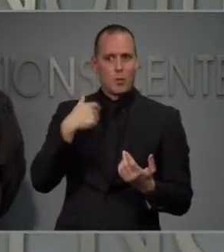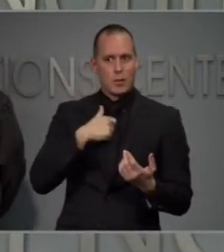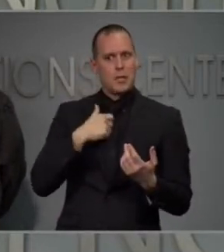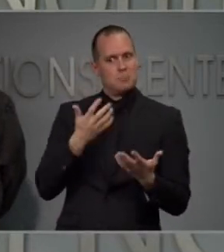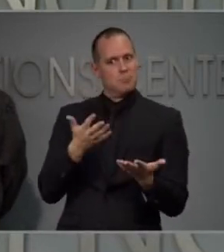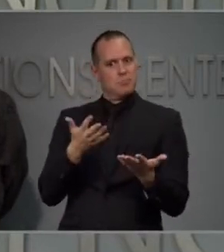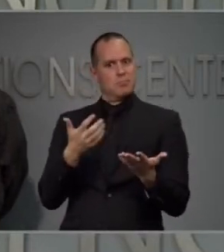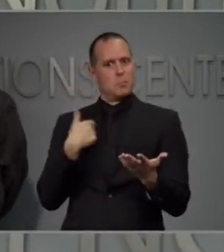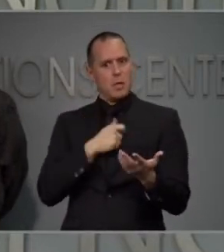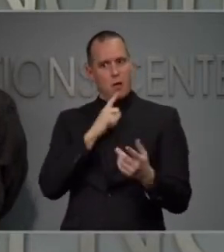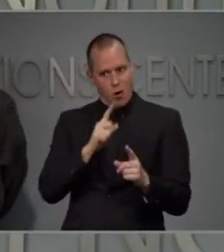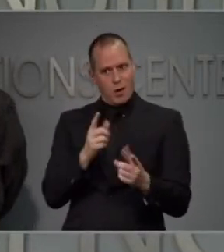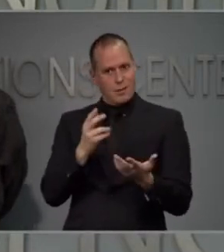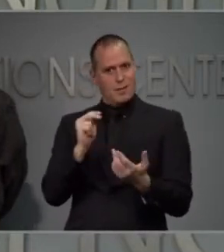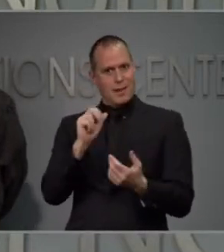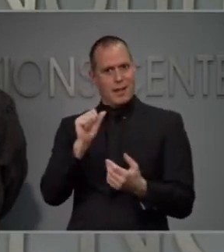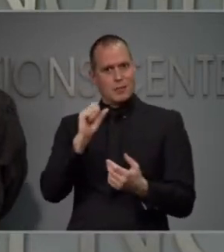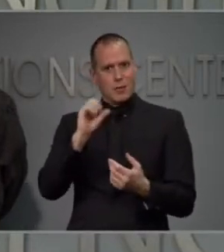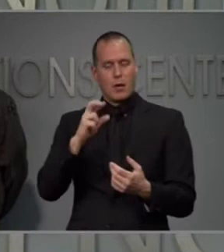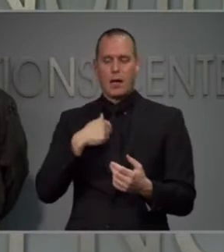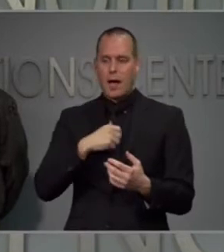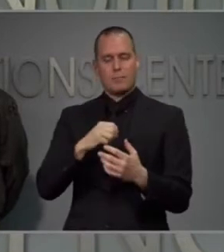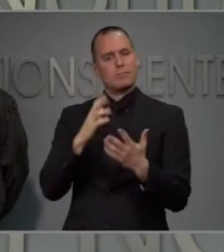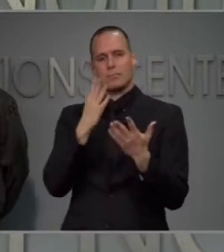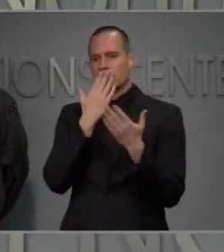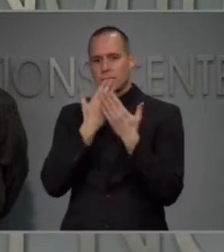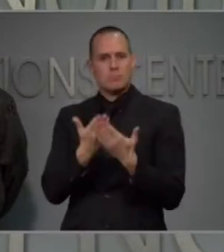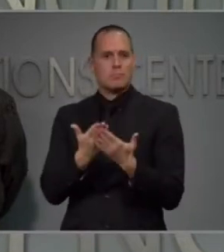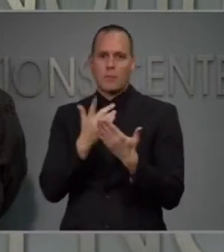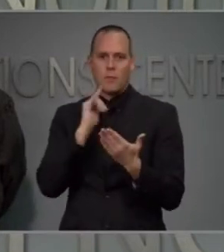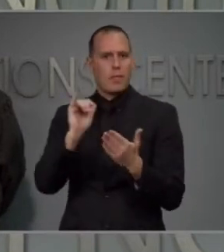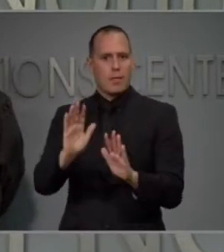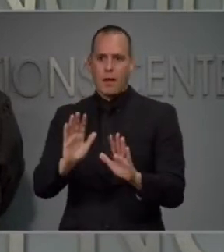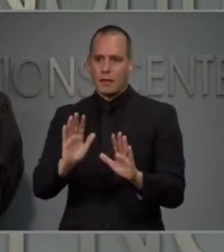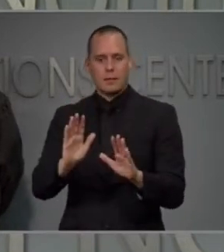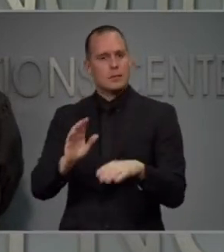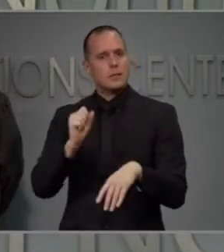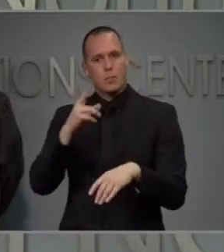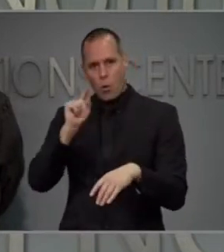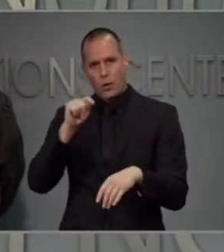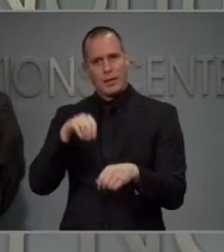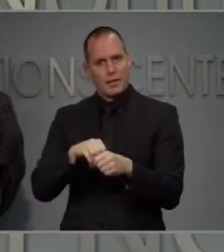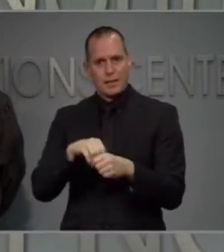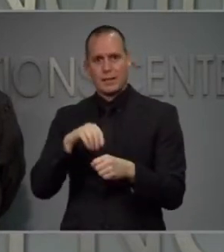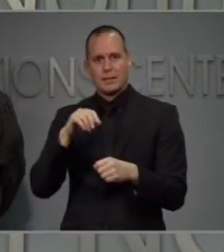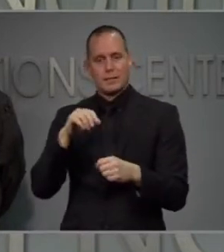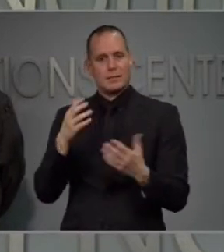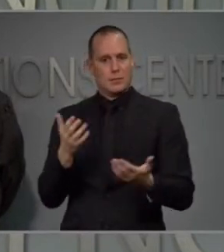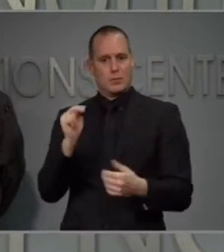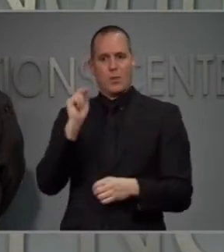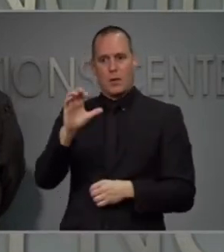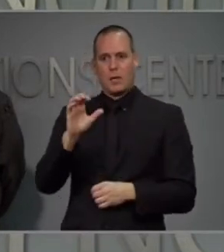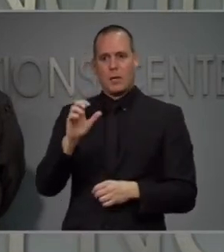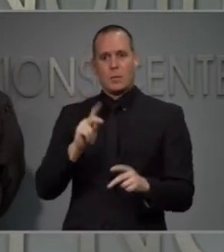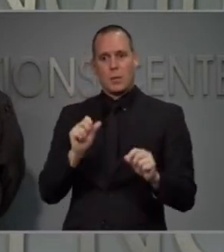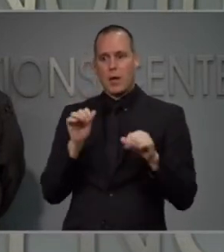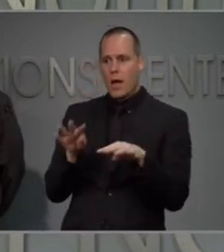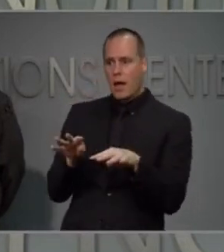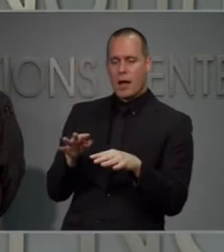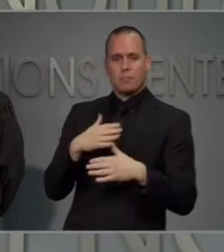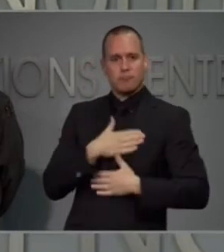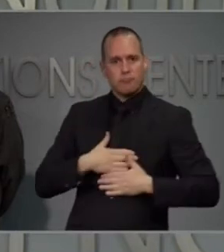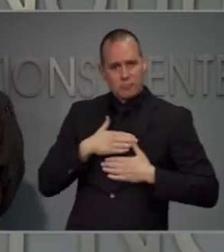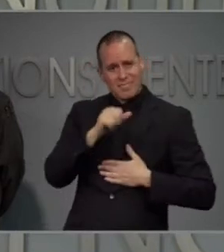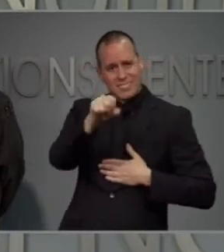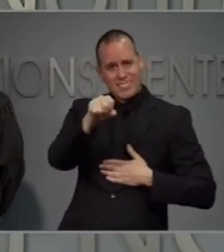this amazing sport that is in our state that not only provides people with a lot of entertainment, but also